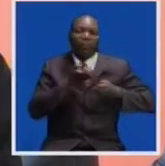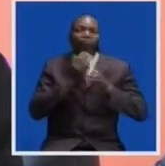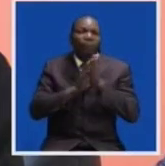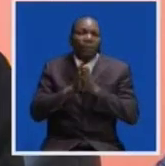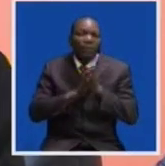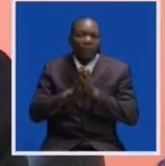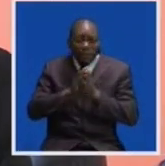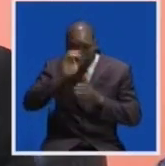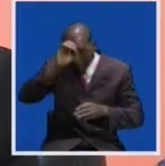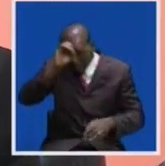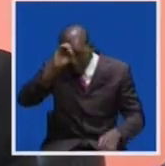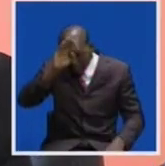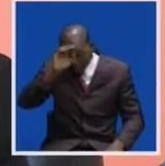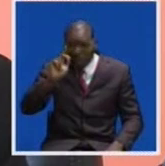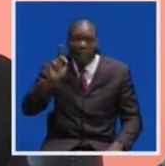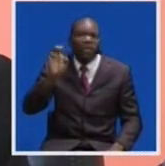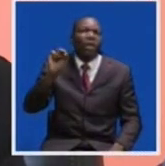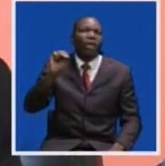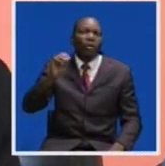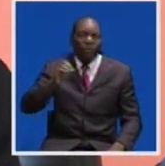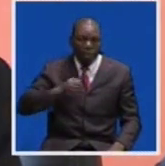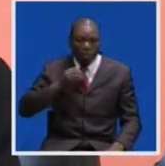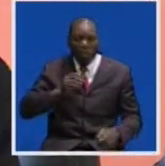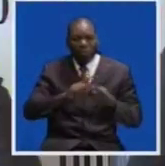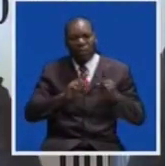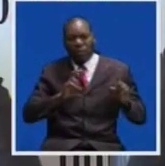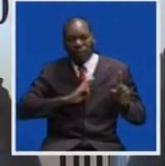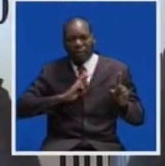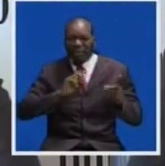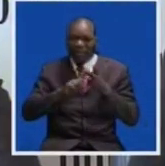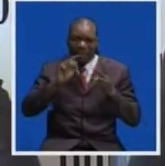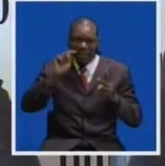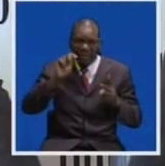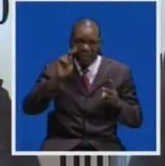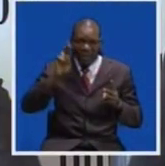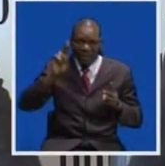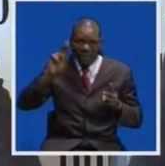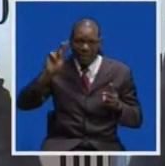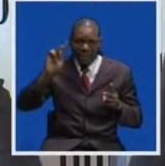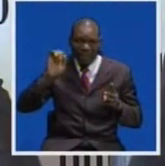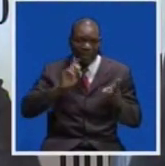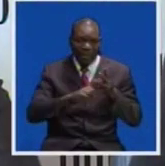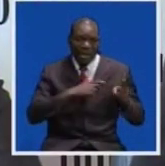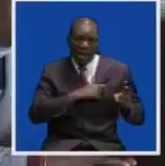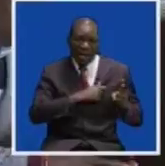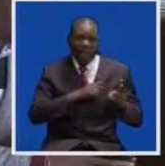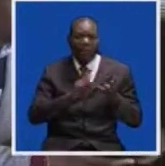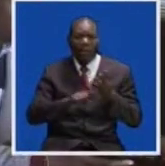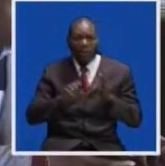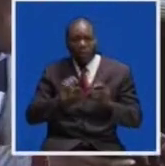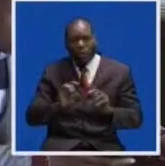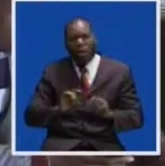KCM. We have the Russians, we have the Turkish, we have Canadians, we have Australians,